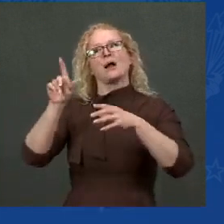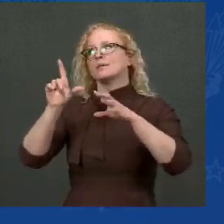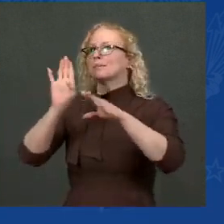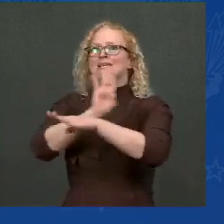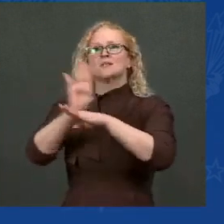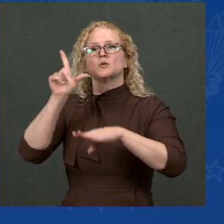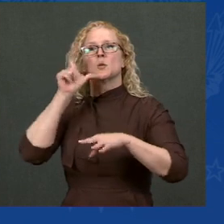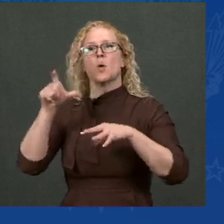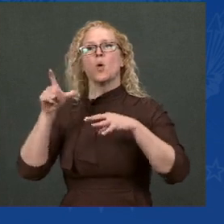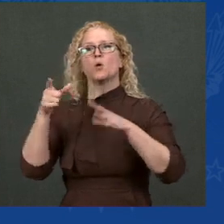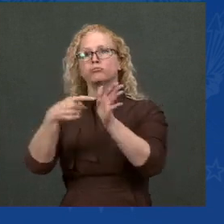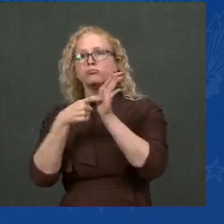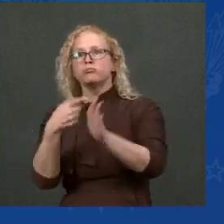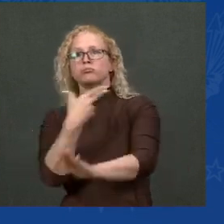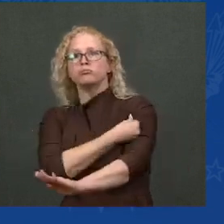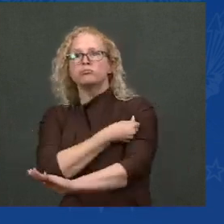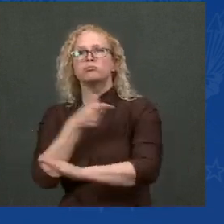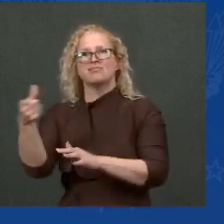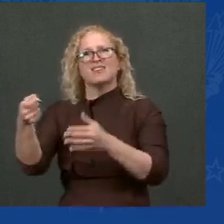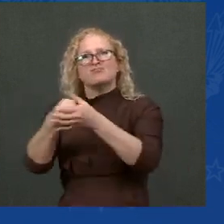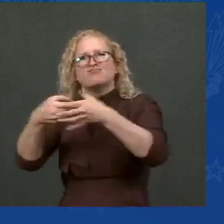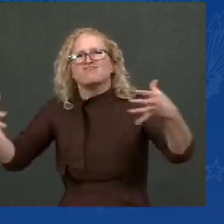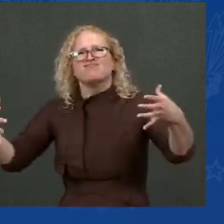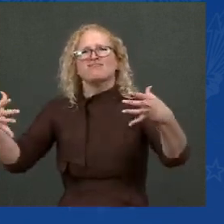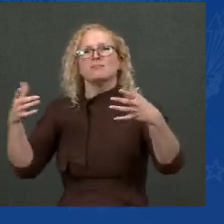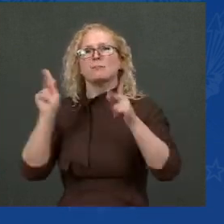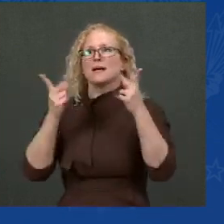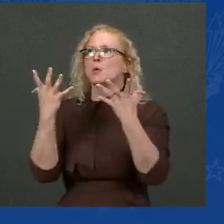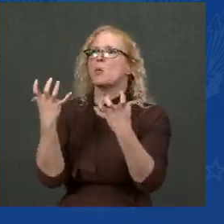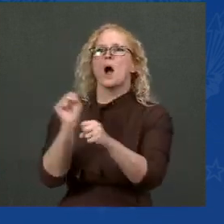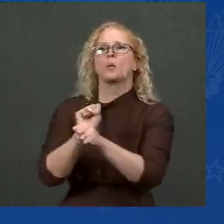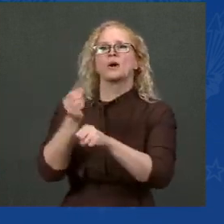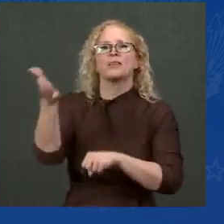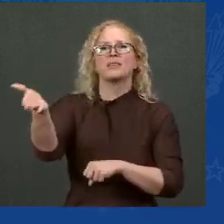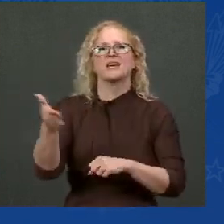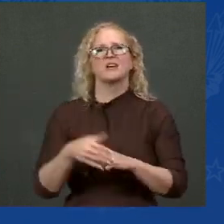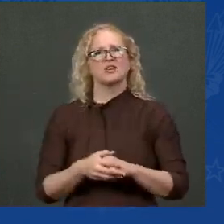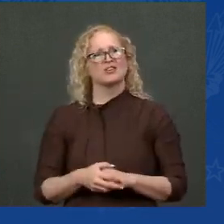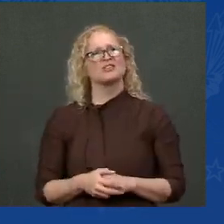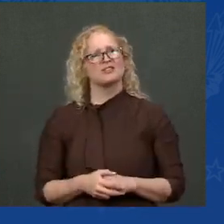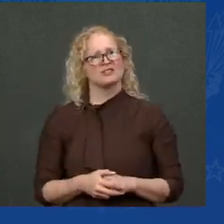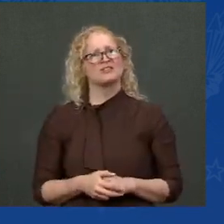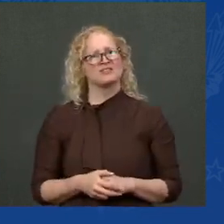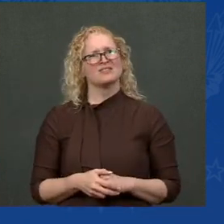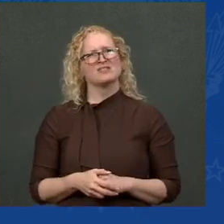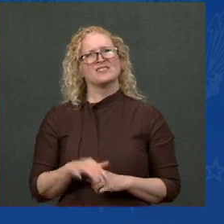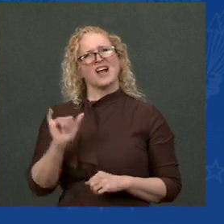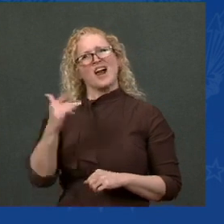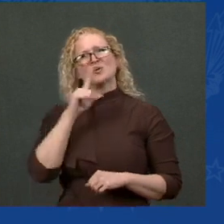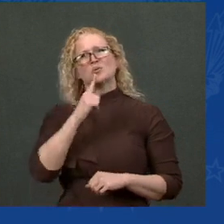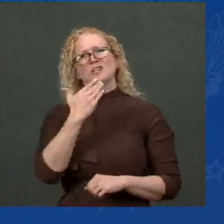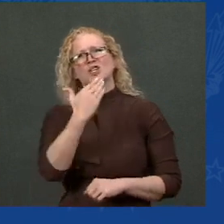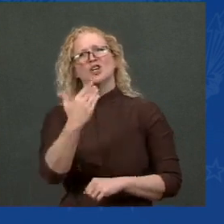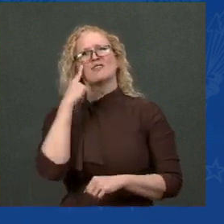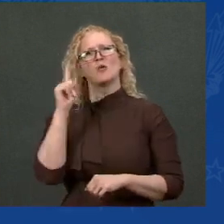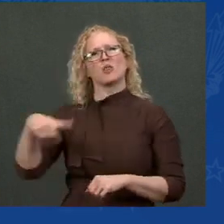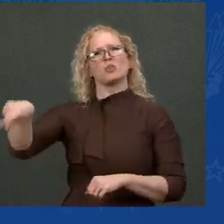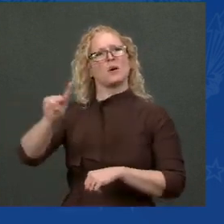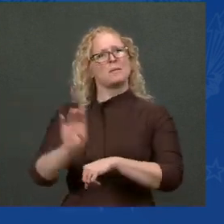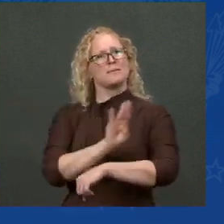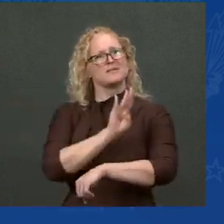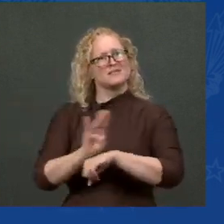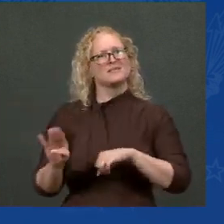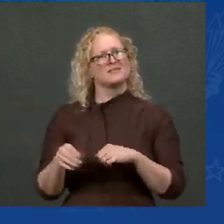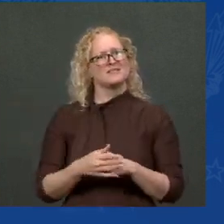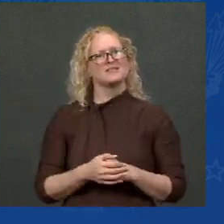ones, and for their communities. And it's also good for the economy. In a recent University of Chicago survey, every